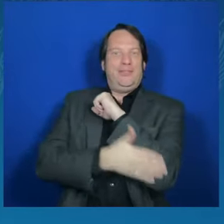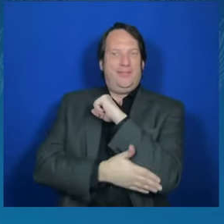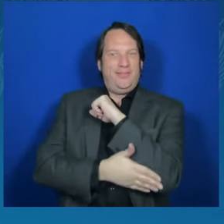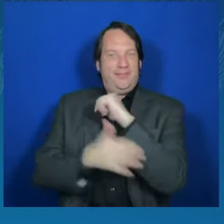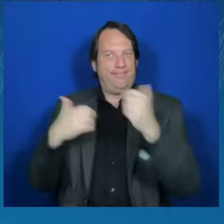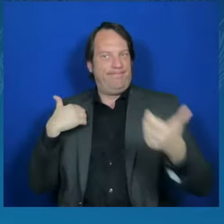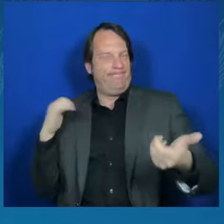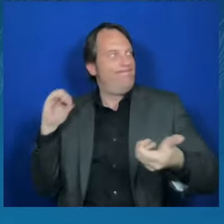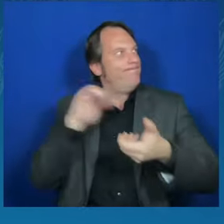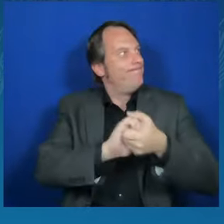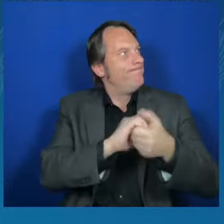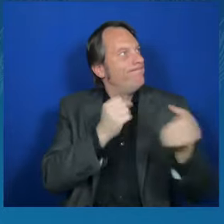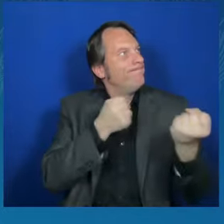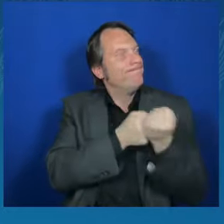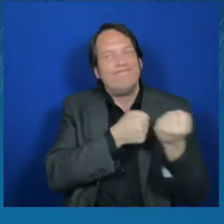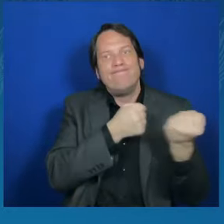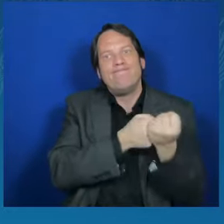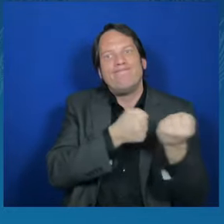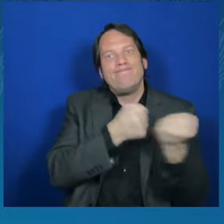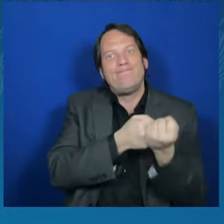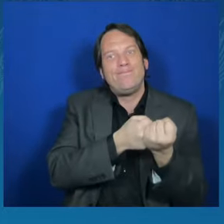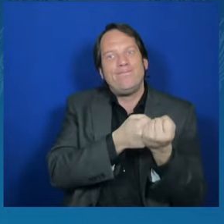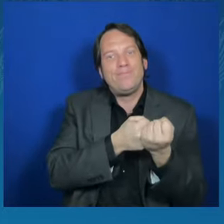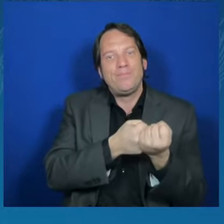President Zelenskyy. President Thank you so much.